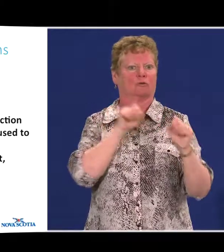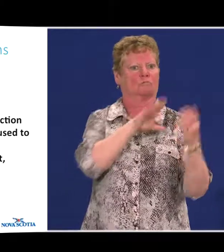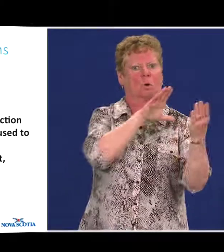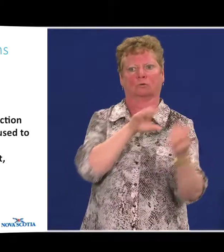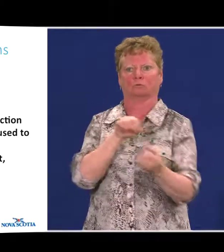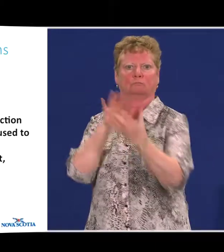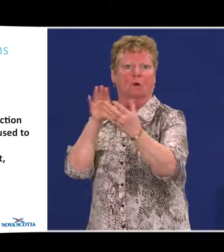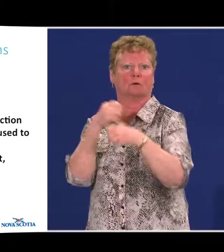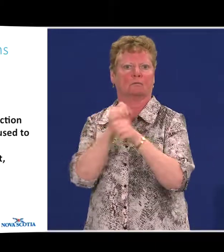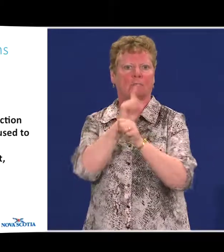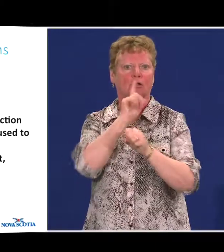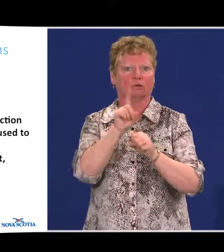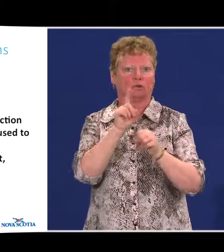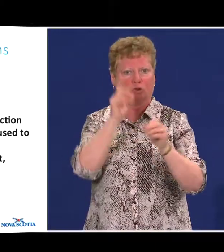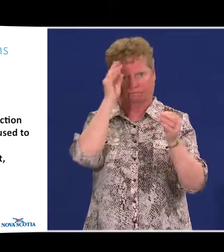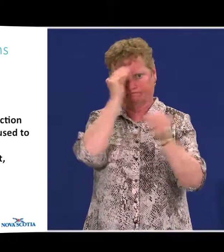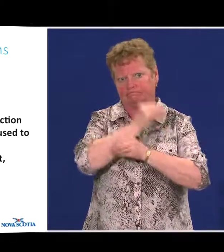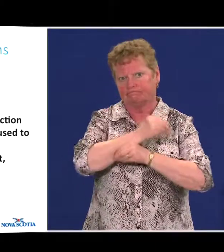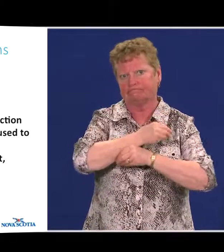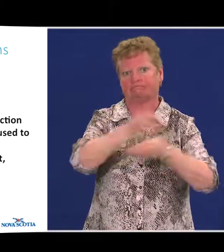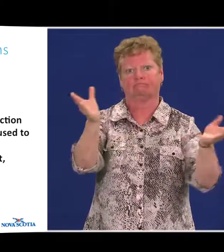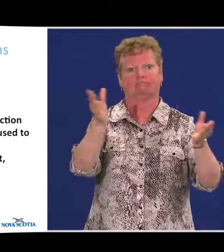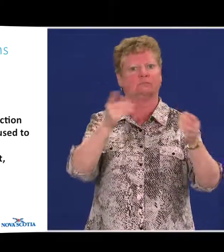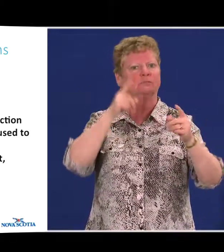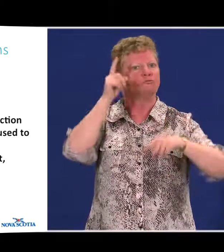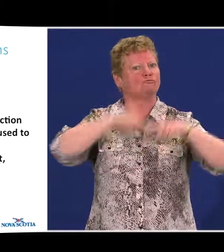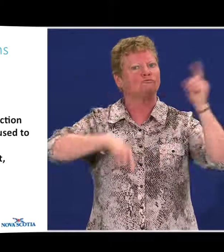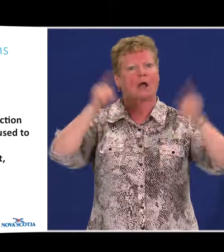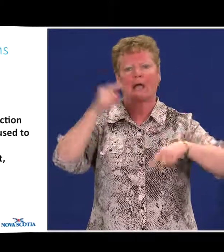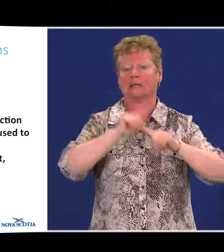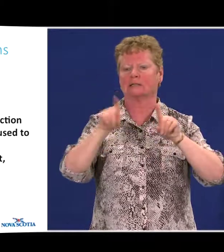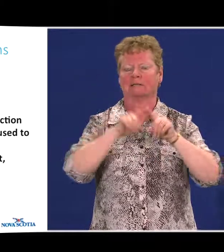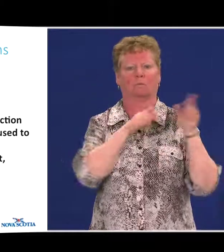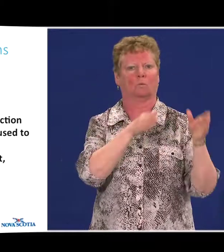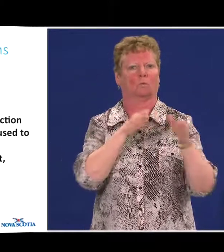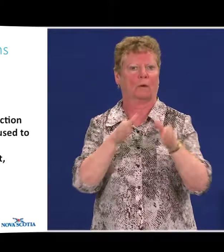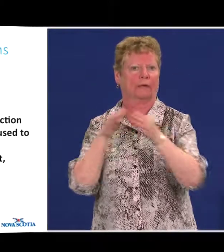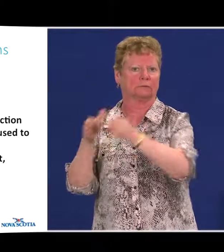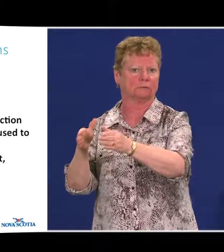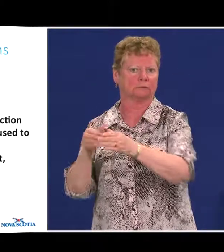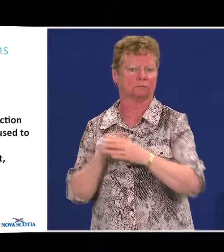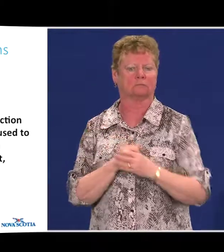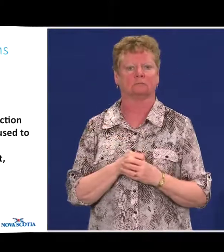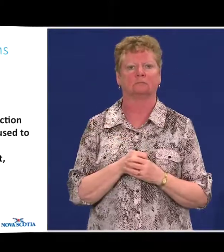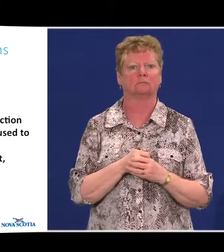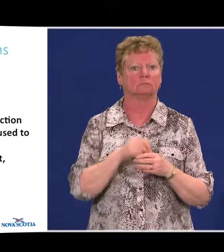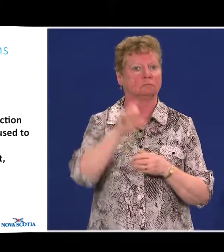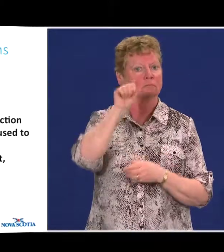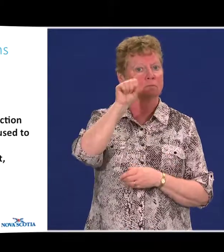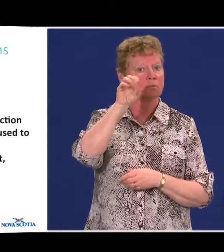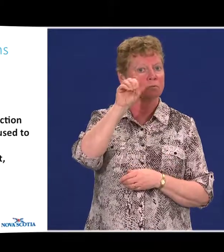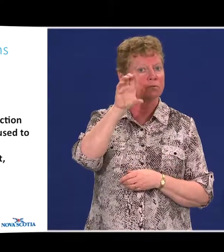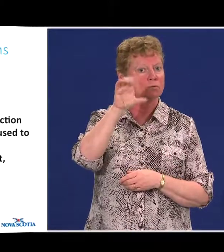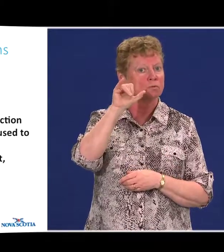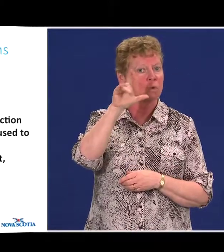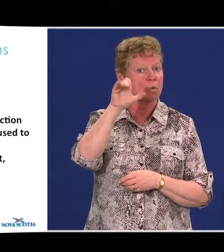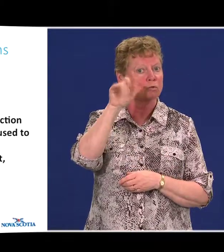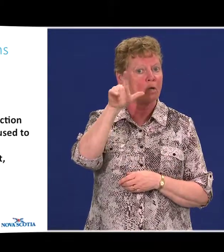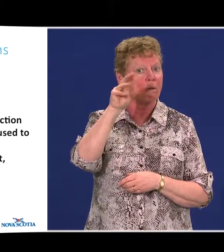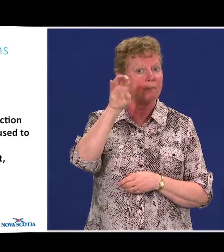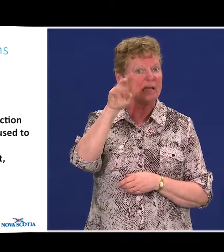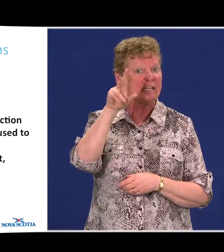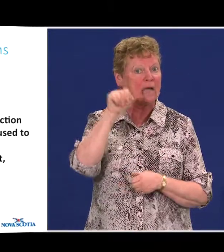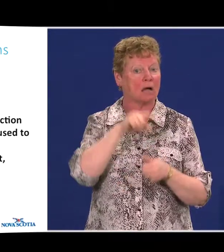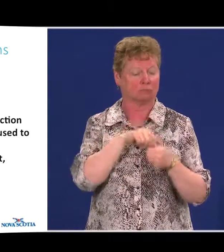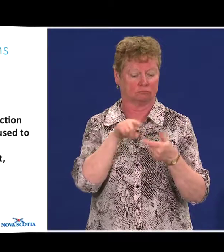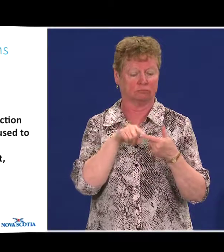best coverage of messaging and a variety of media including social media, print,